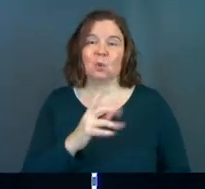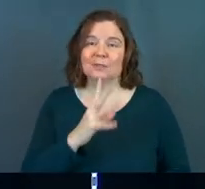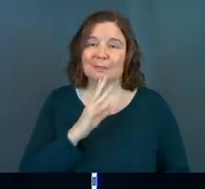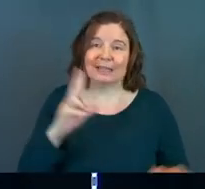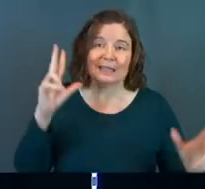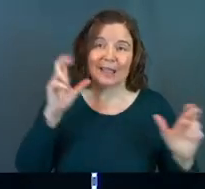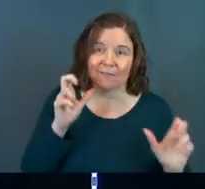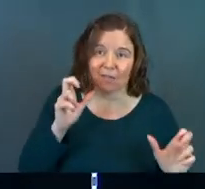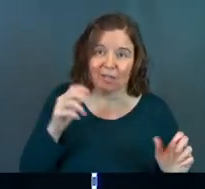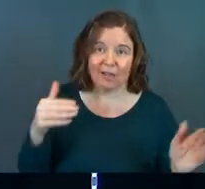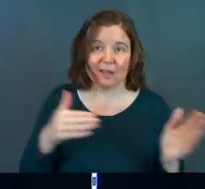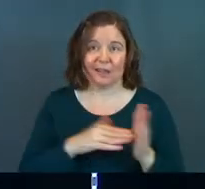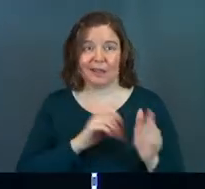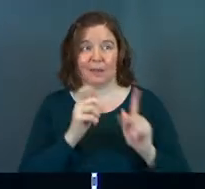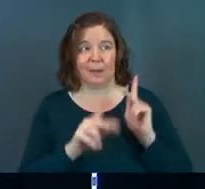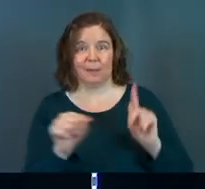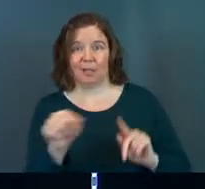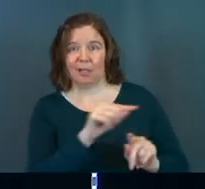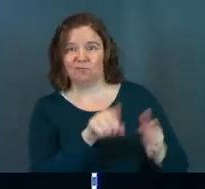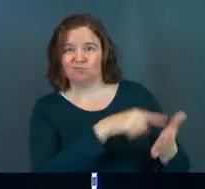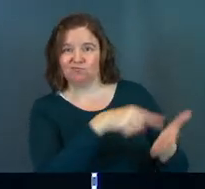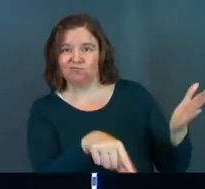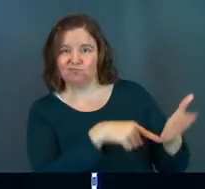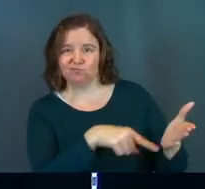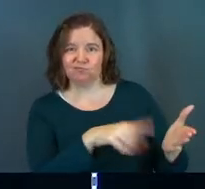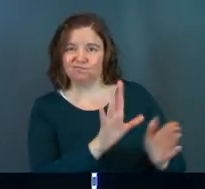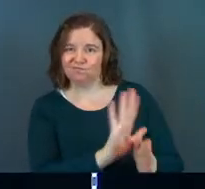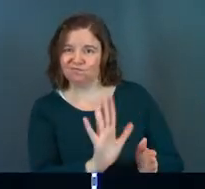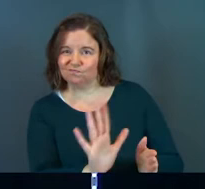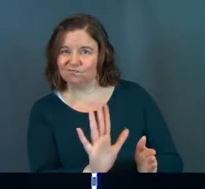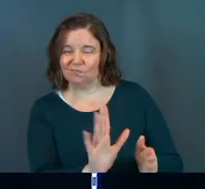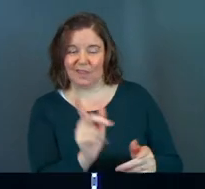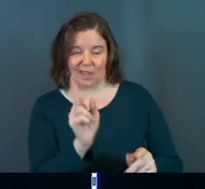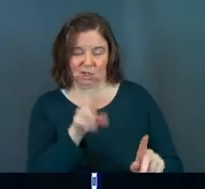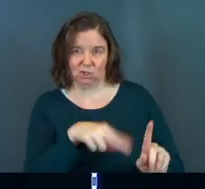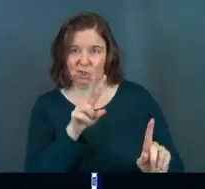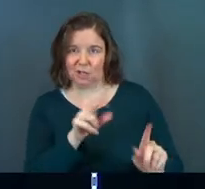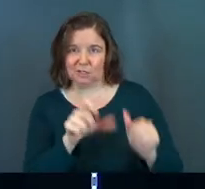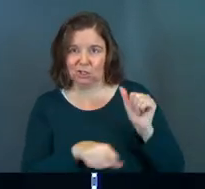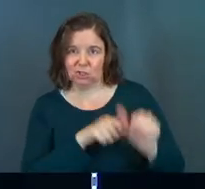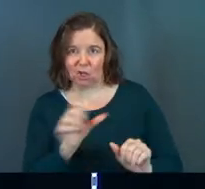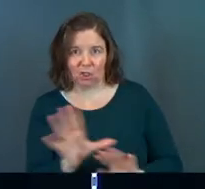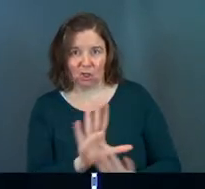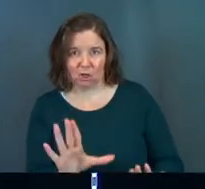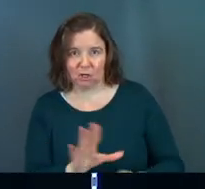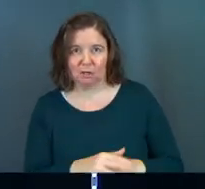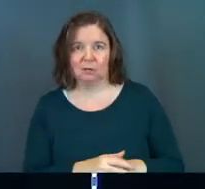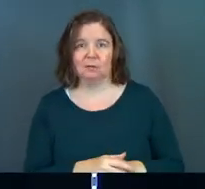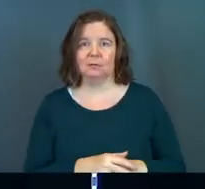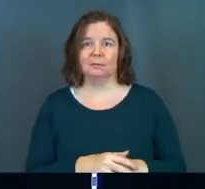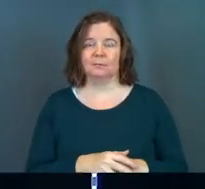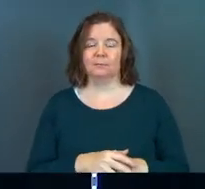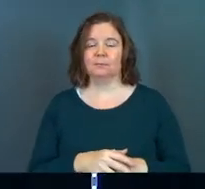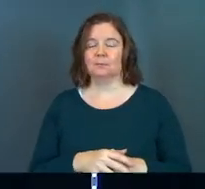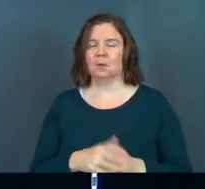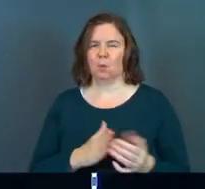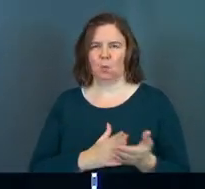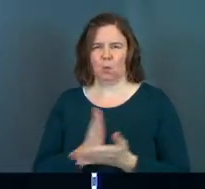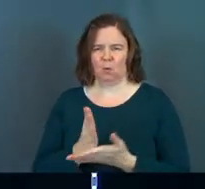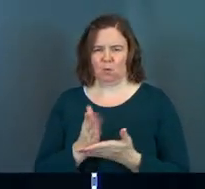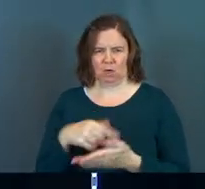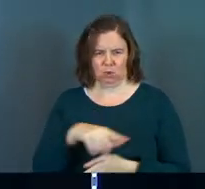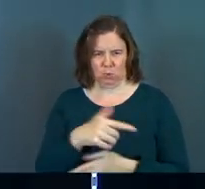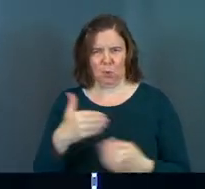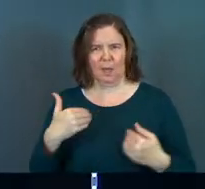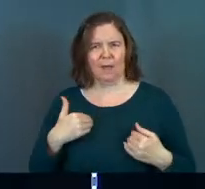speak evil against each other. Don't criticize and judge each other. What right